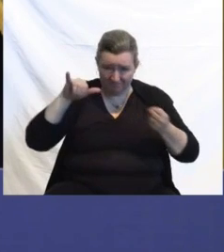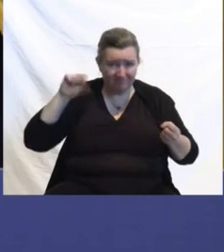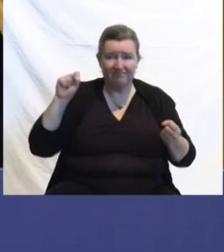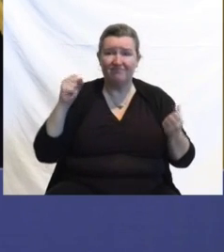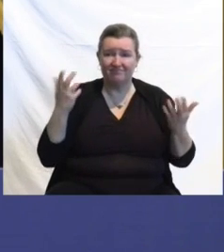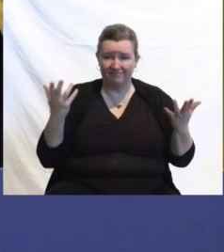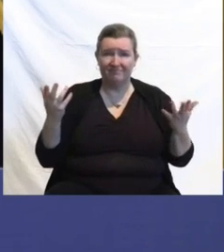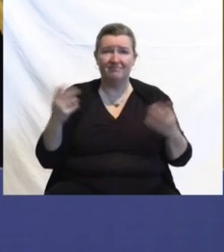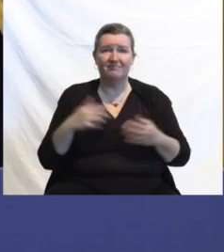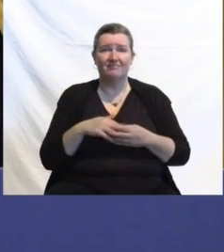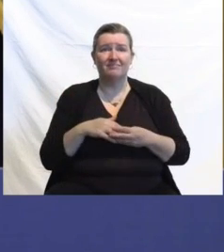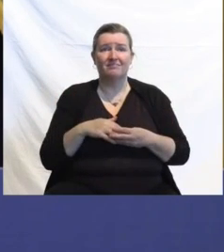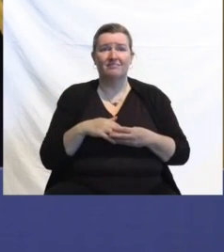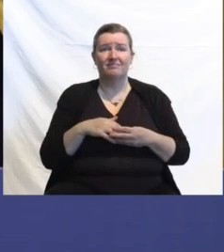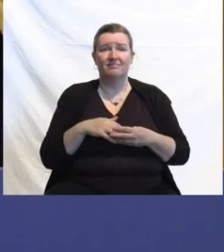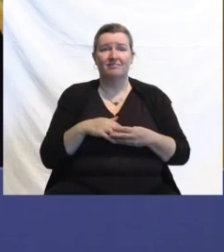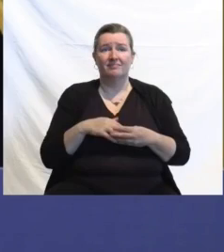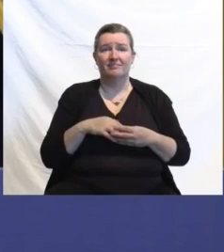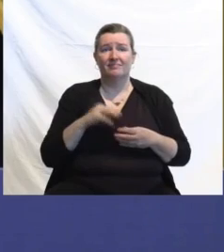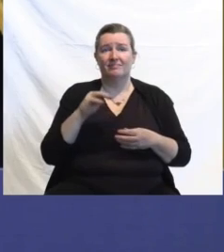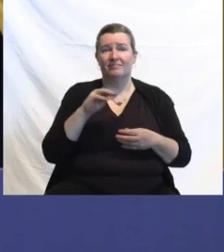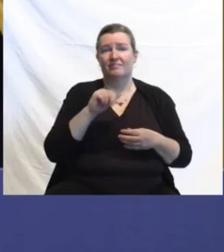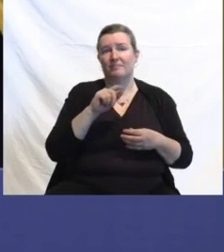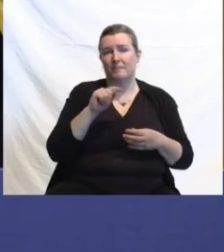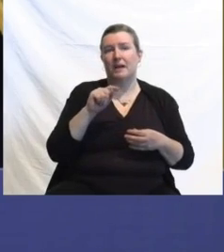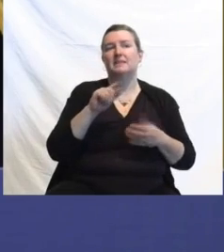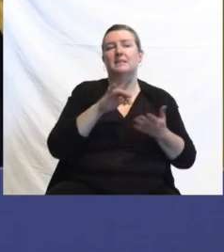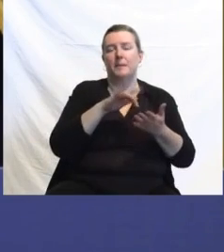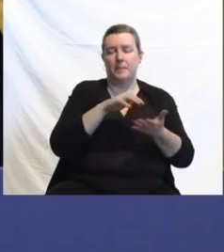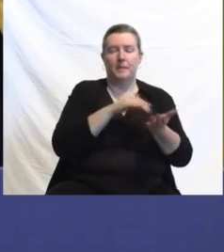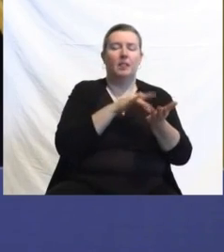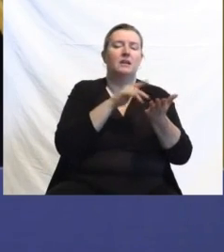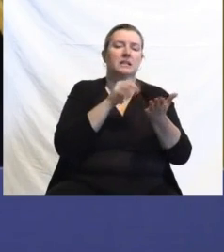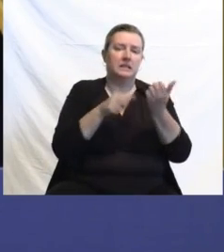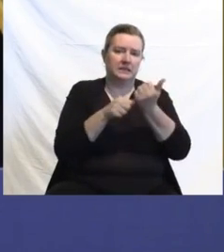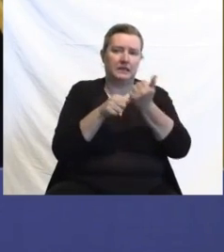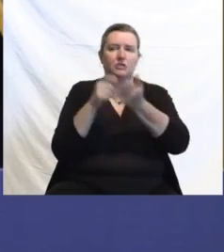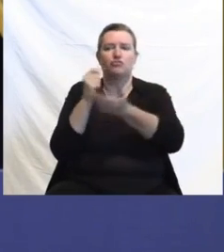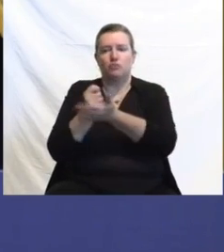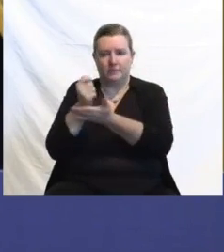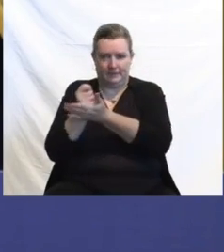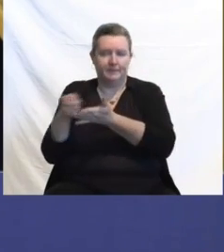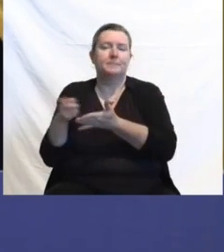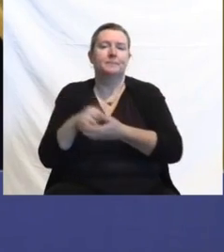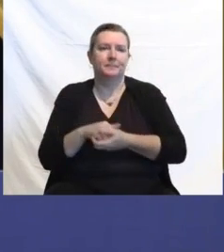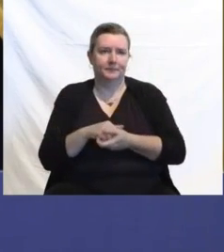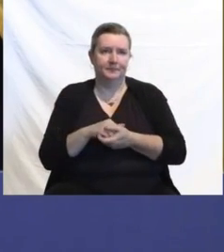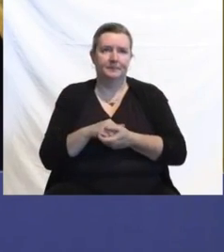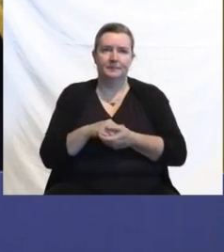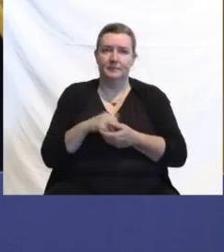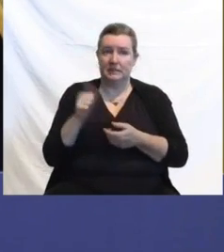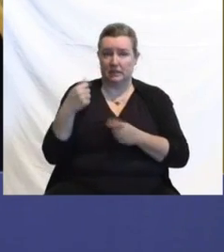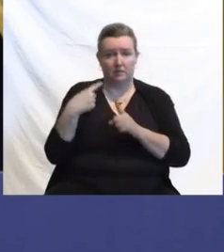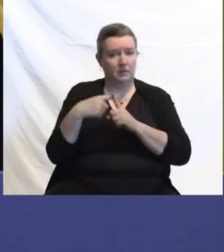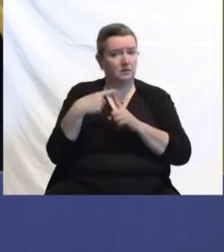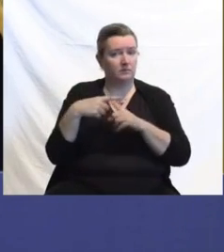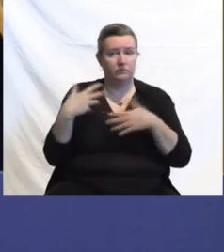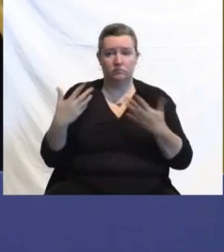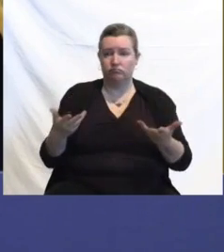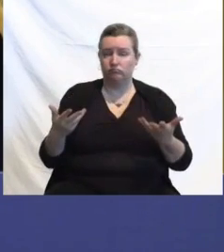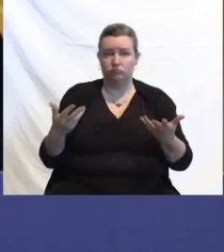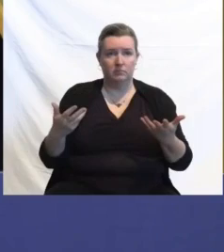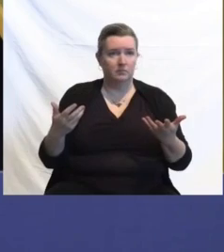treatment is another, I think, positive weapon in our toolkit. And as